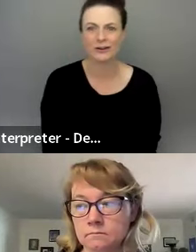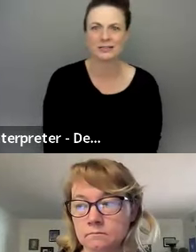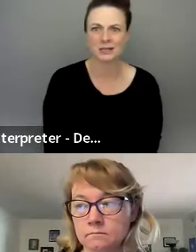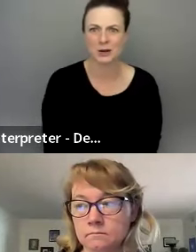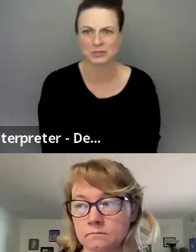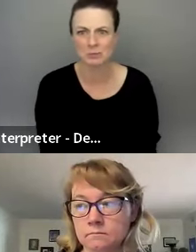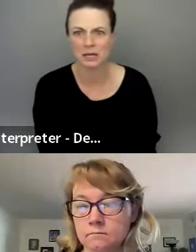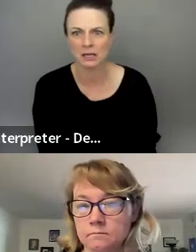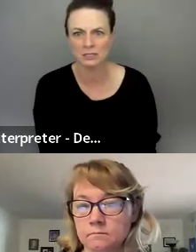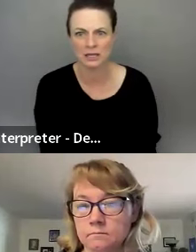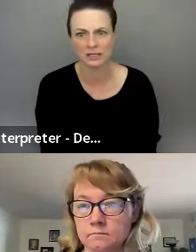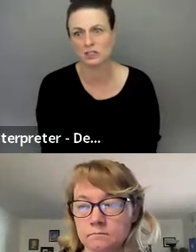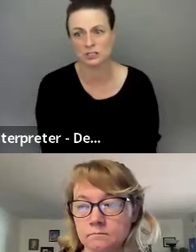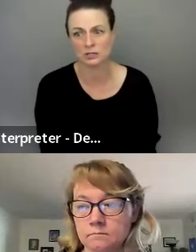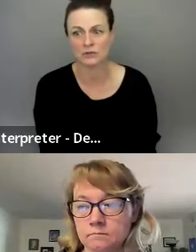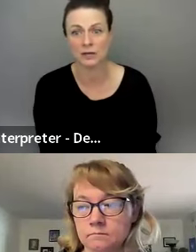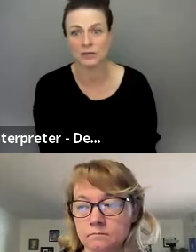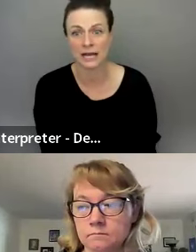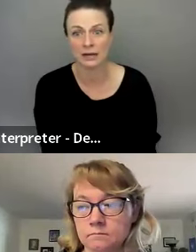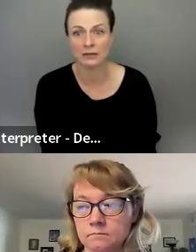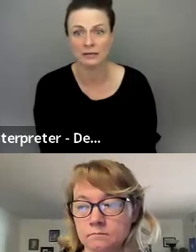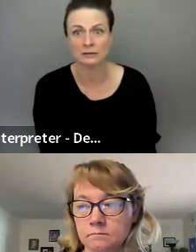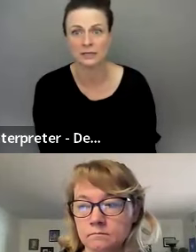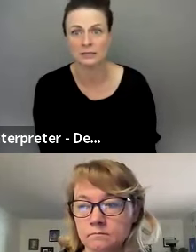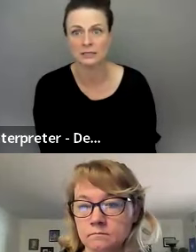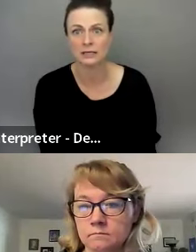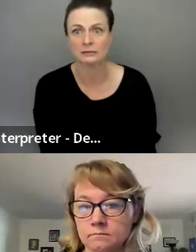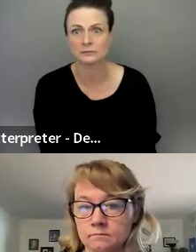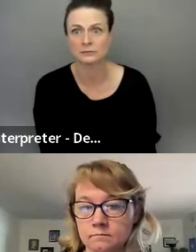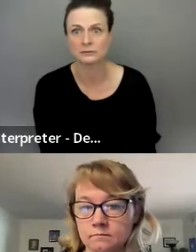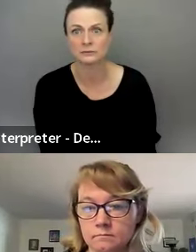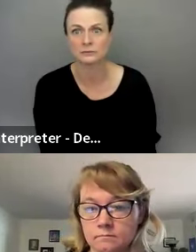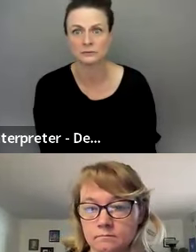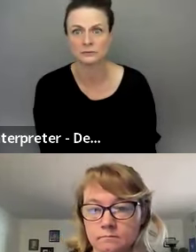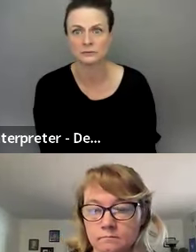for us to host the meeting? I didn't just know if you had anything to add on that, Anastasia.